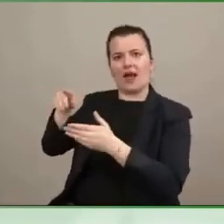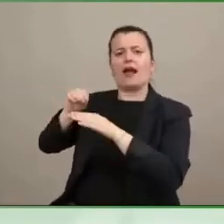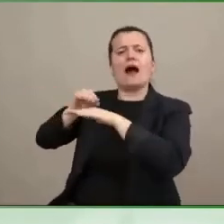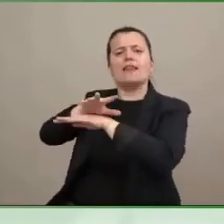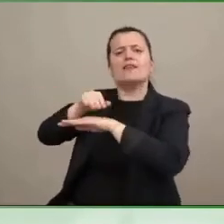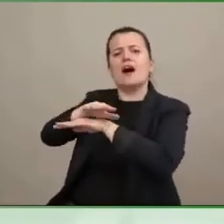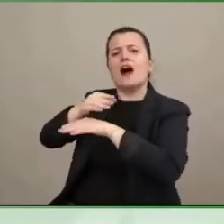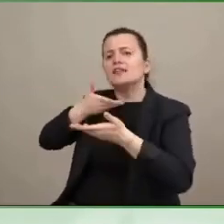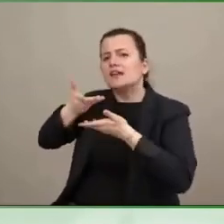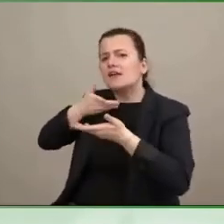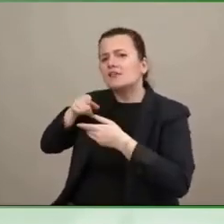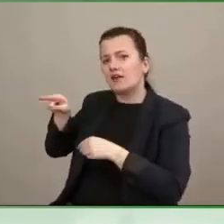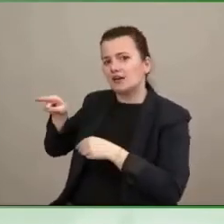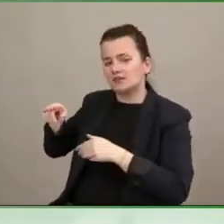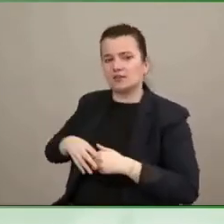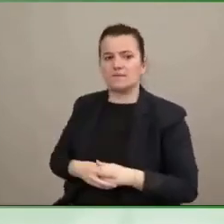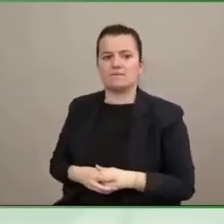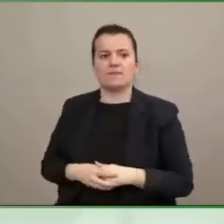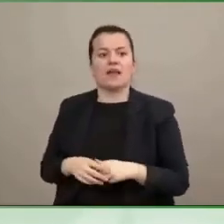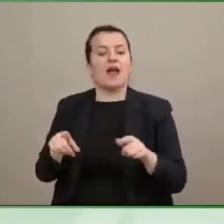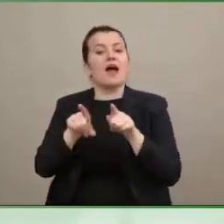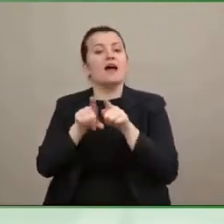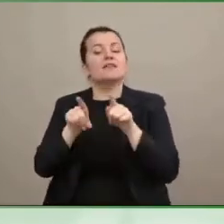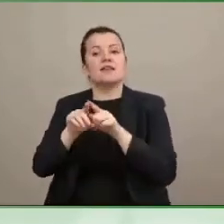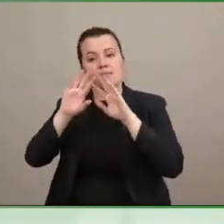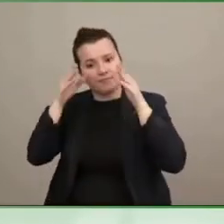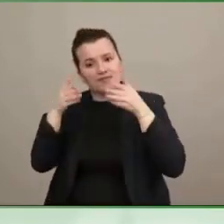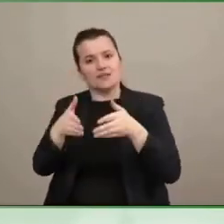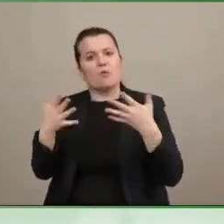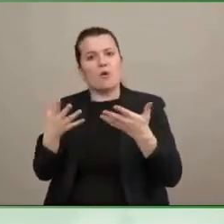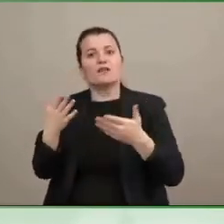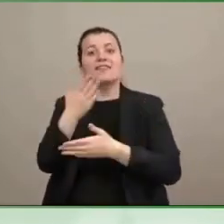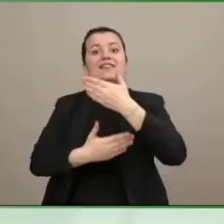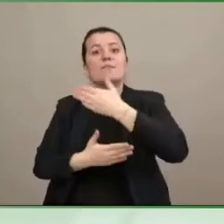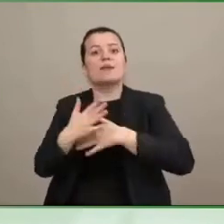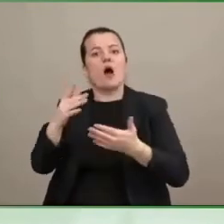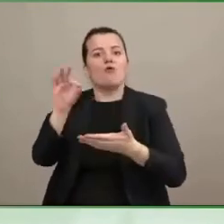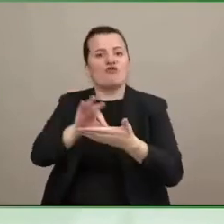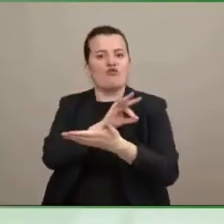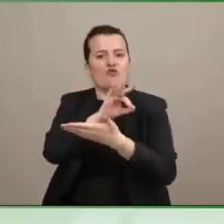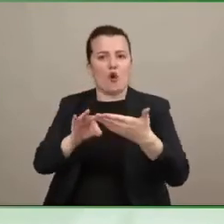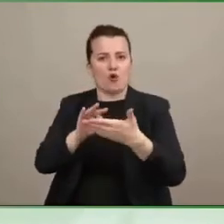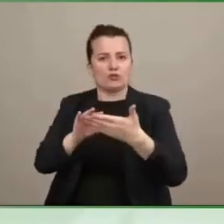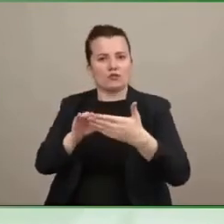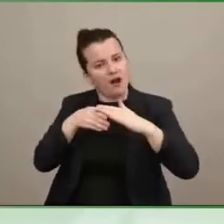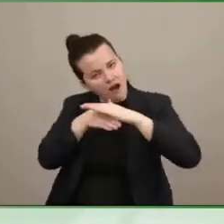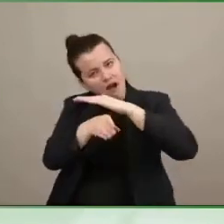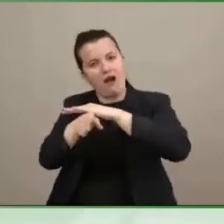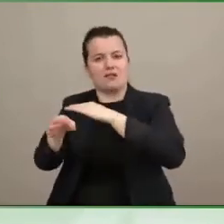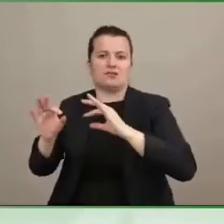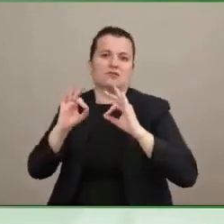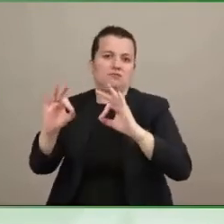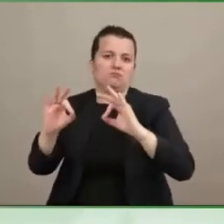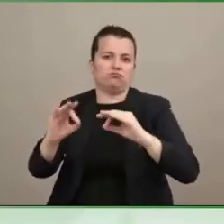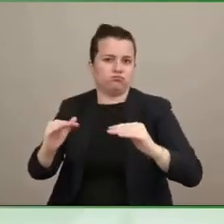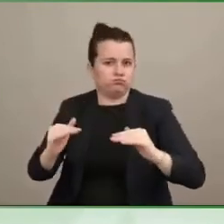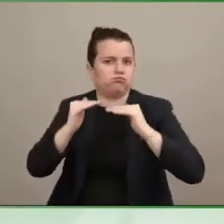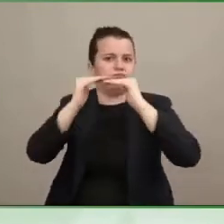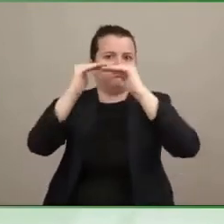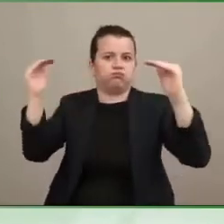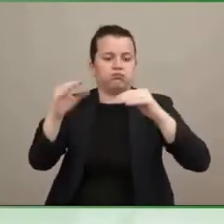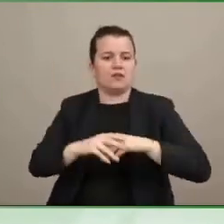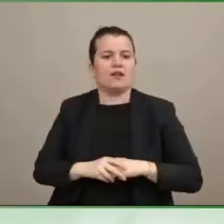to voting for people with disabilities. And lastly, there's going to be even greater initiative for disability inclusion and hiring across the U.S. government.